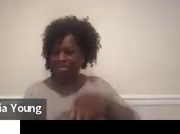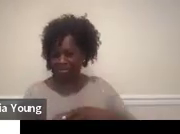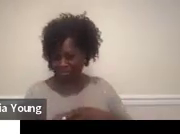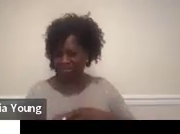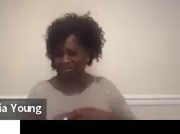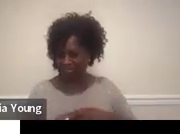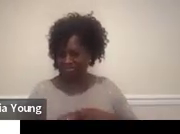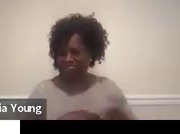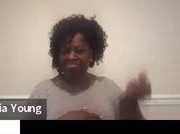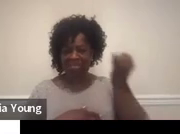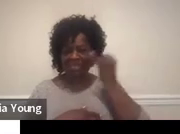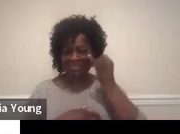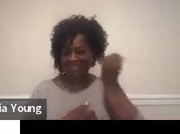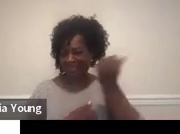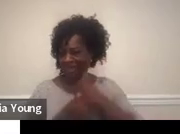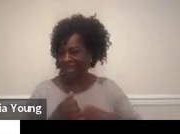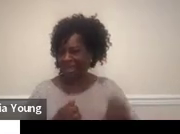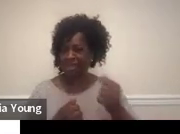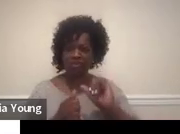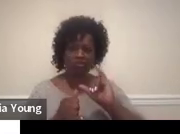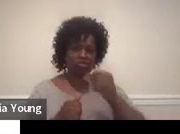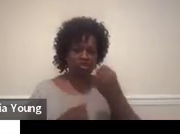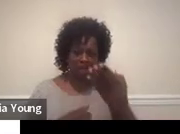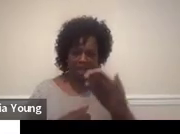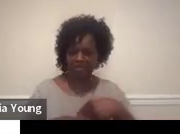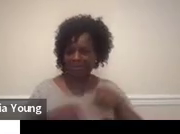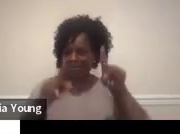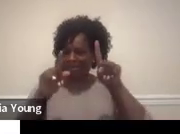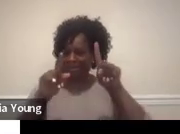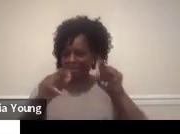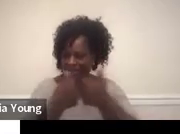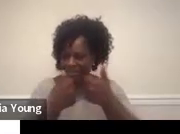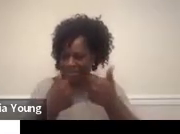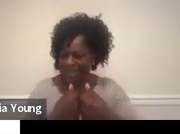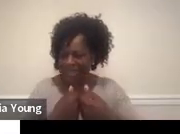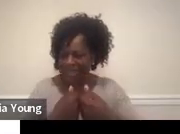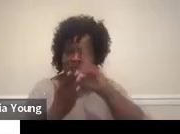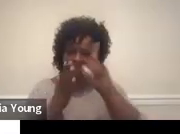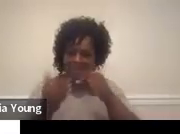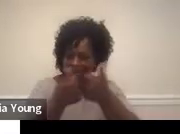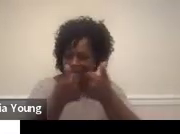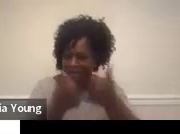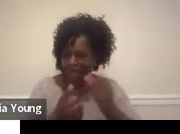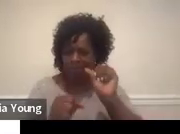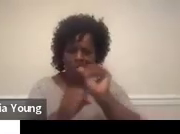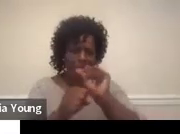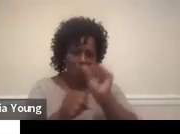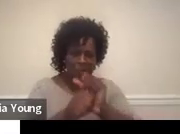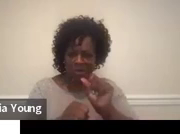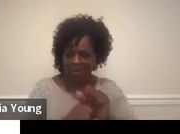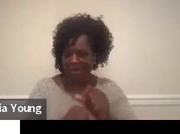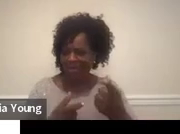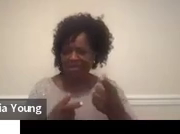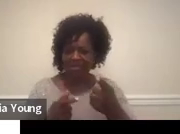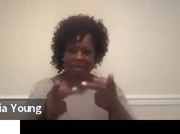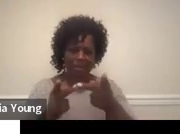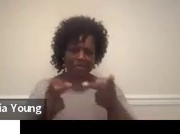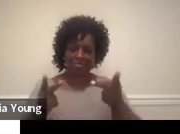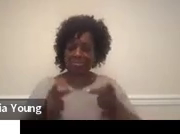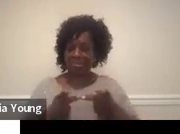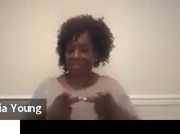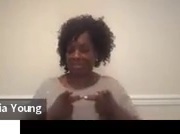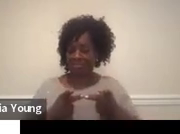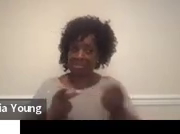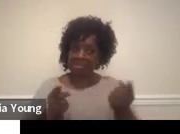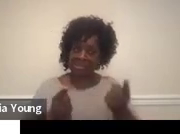See if any relatable jobs like testing a game or designing games or working at, you know, a game store would